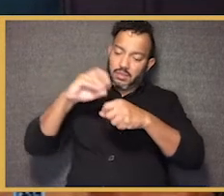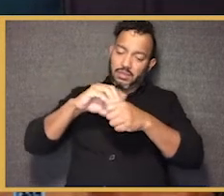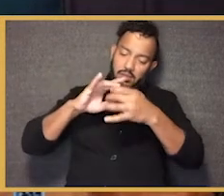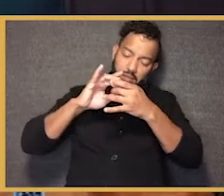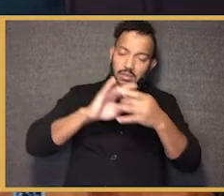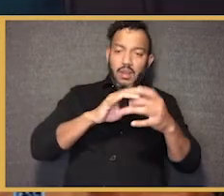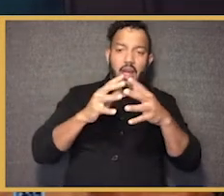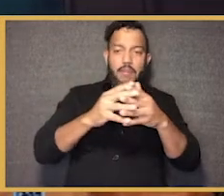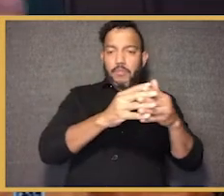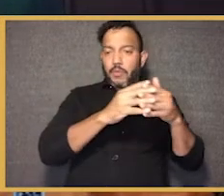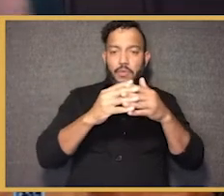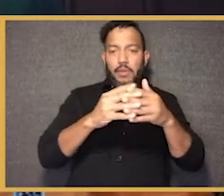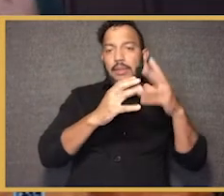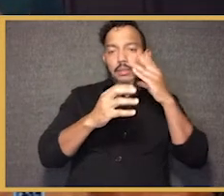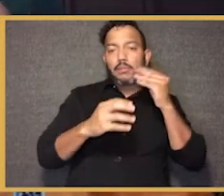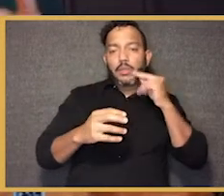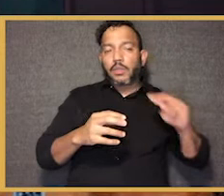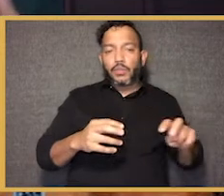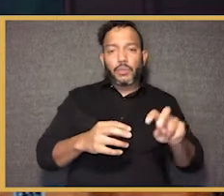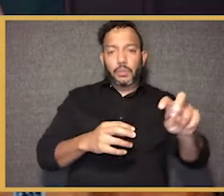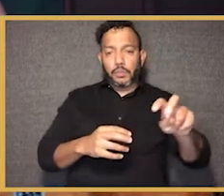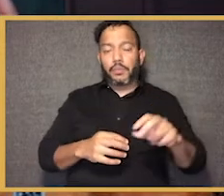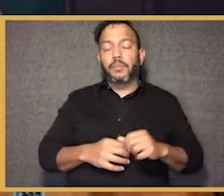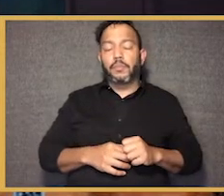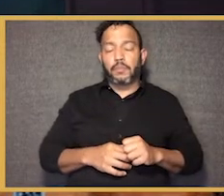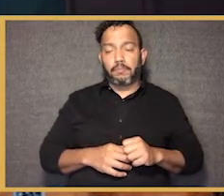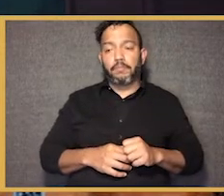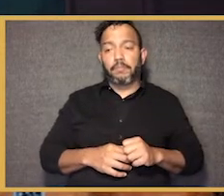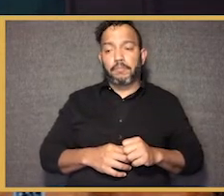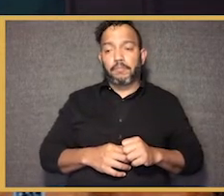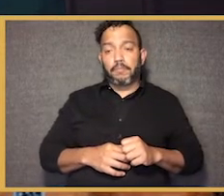of the American journey, the American experience.